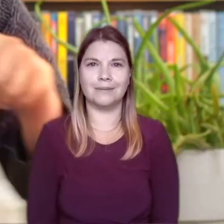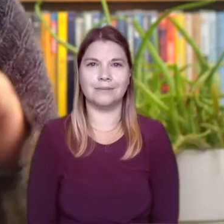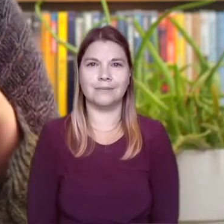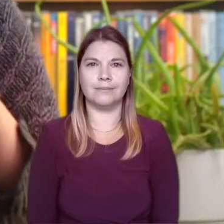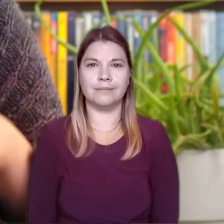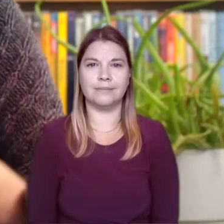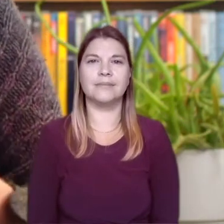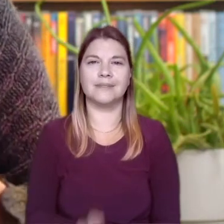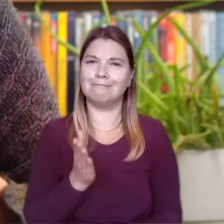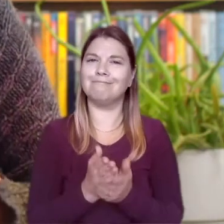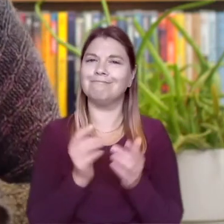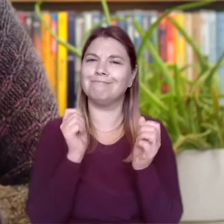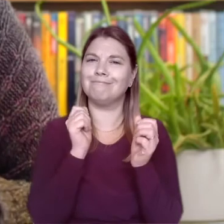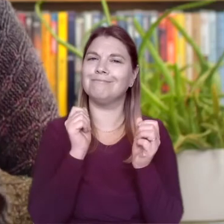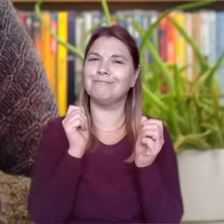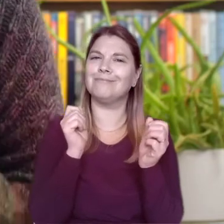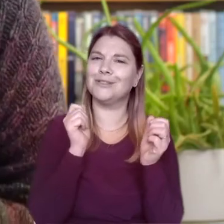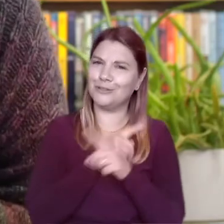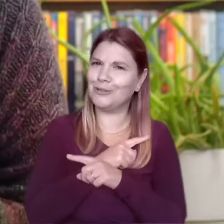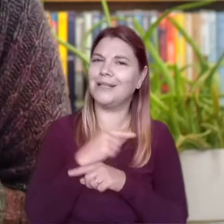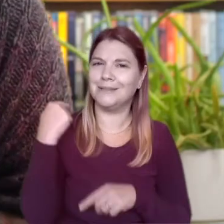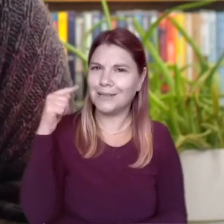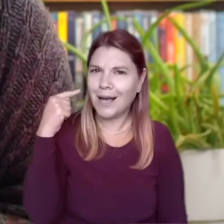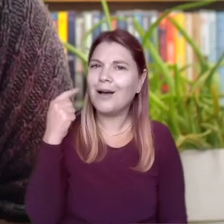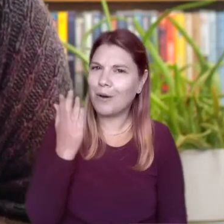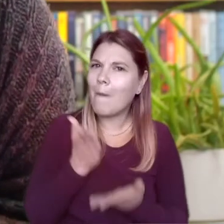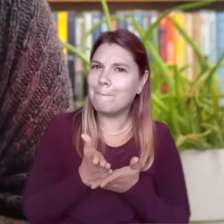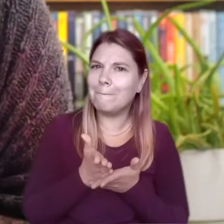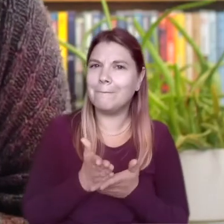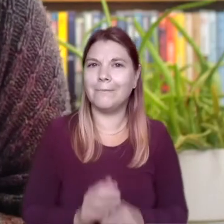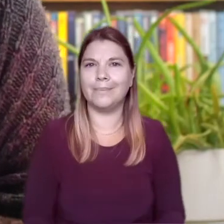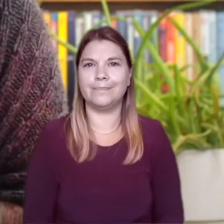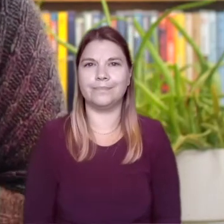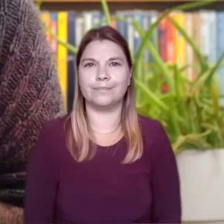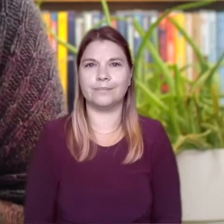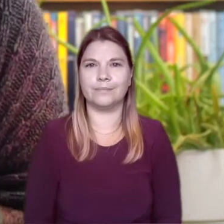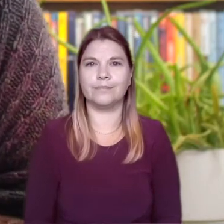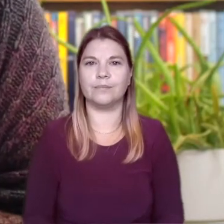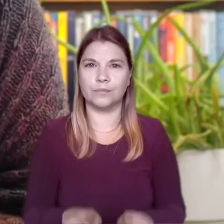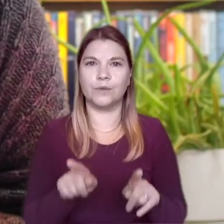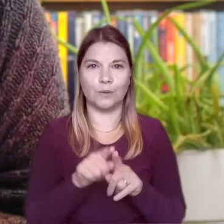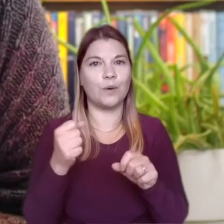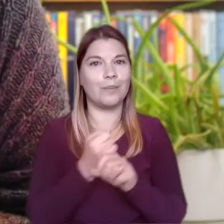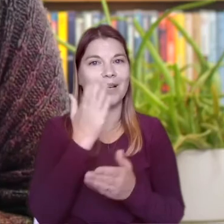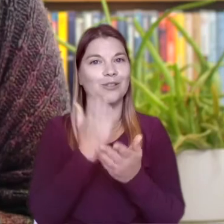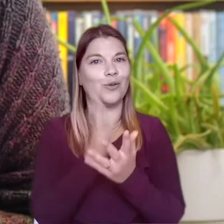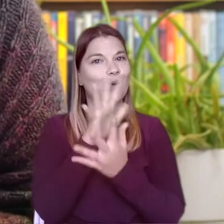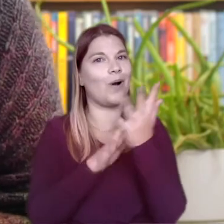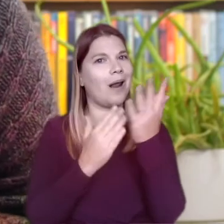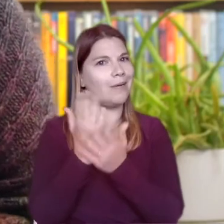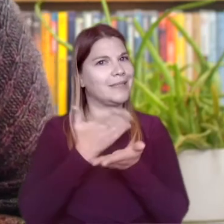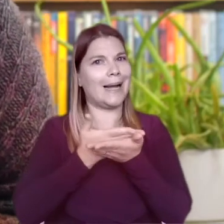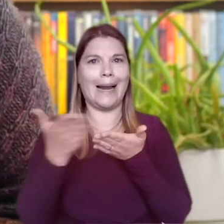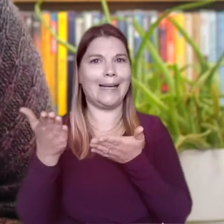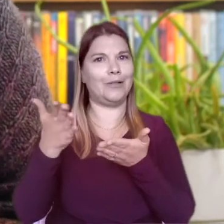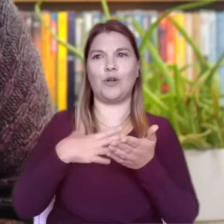now that one is a bit strange isn't it lastly always make sure that the gloves are clean and not already